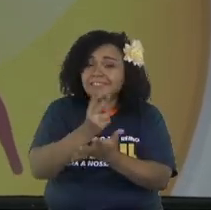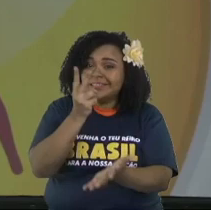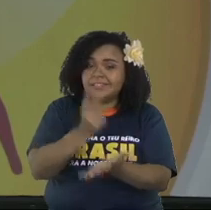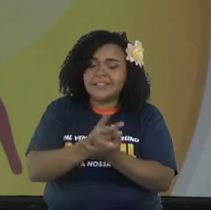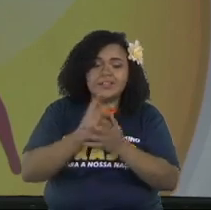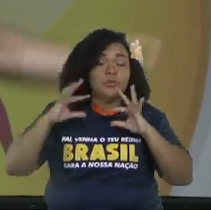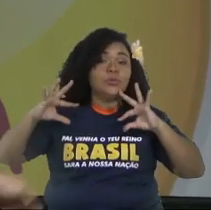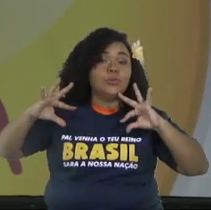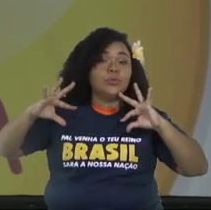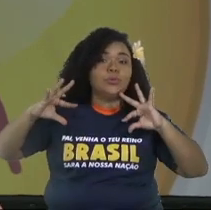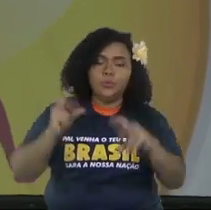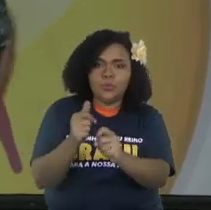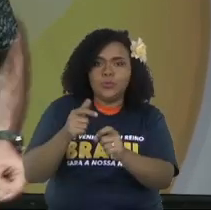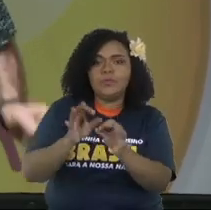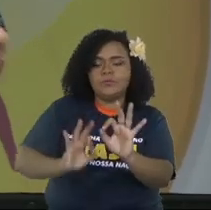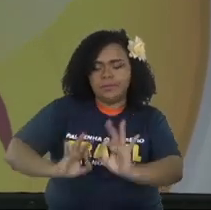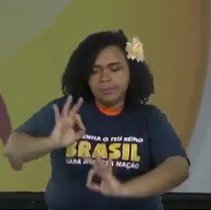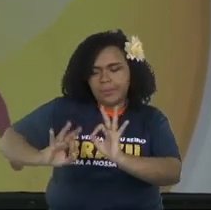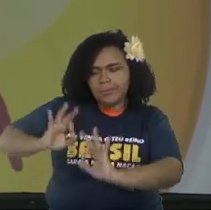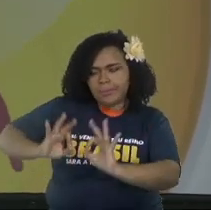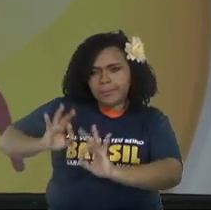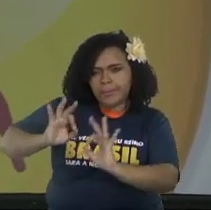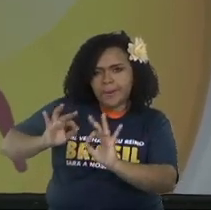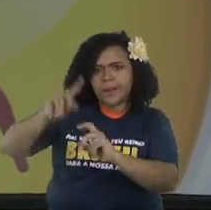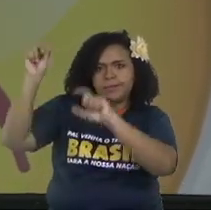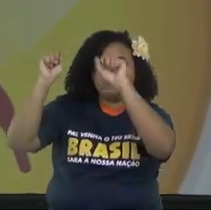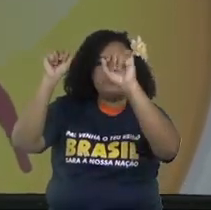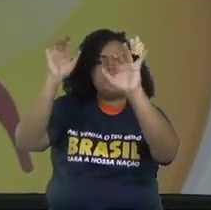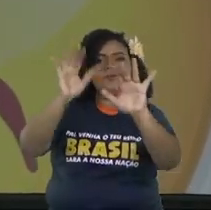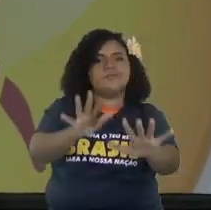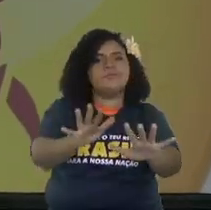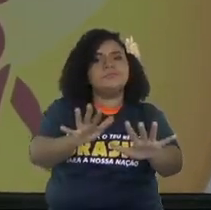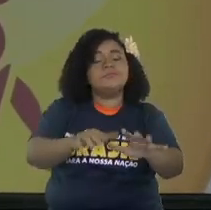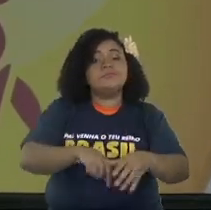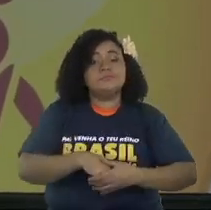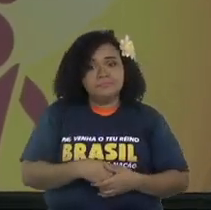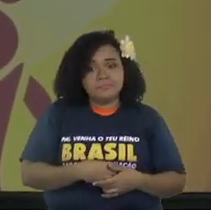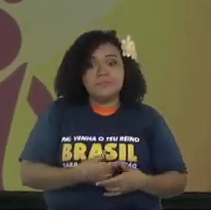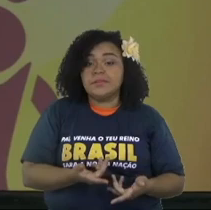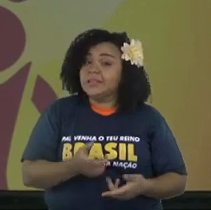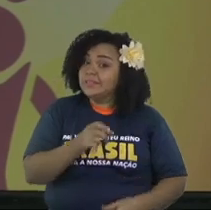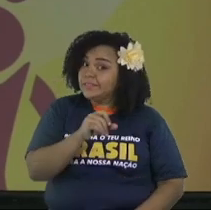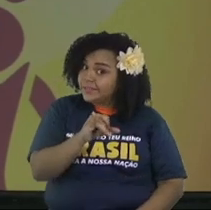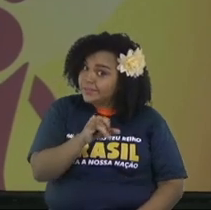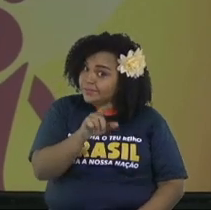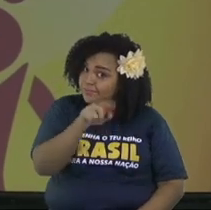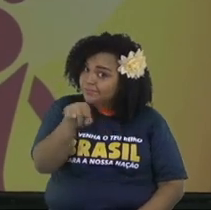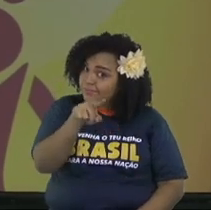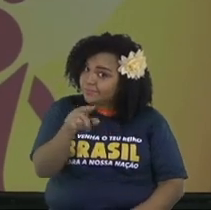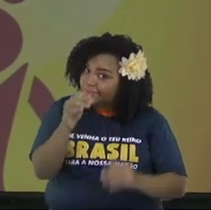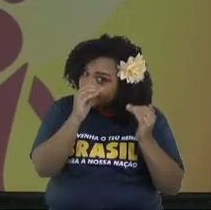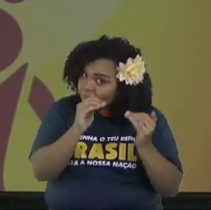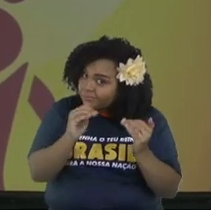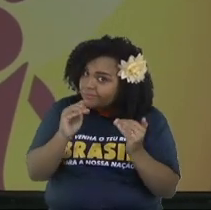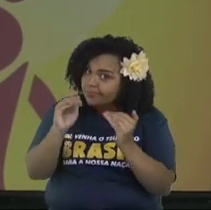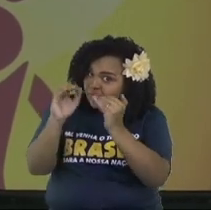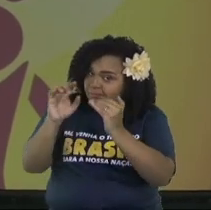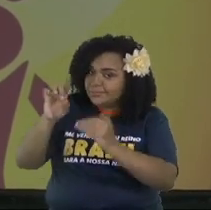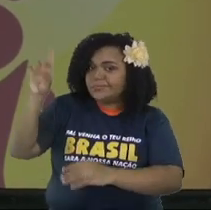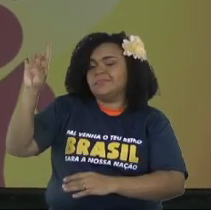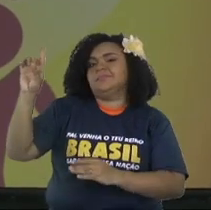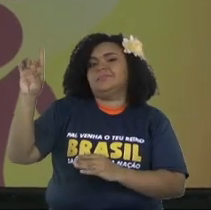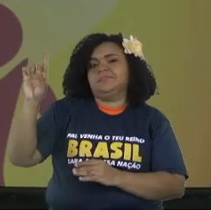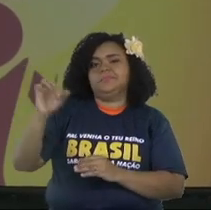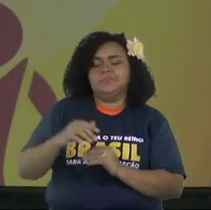and the young of your flock blessed shall be your basket and your knitting bowl blessed shall be